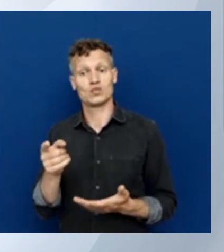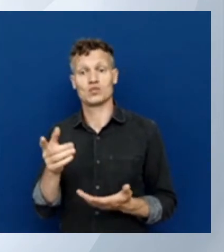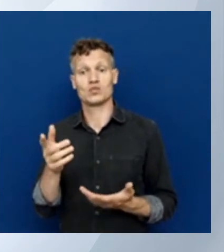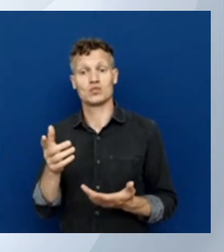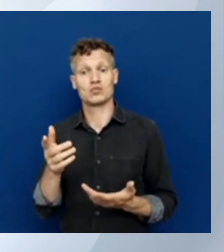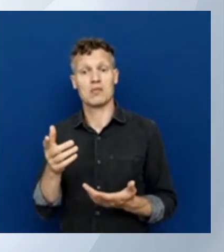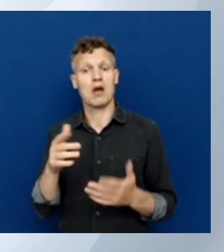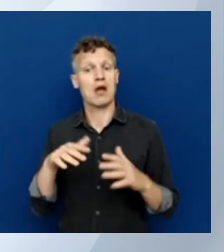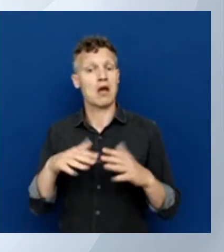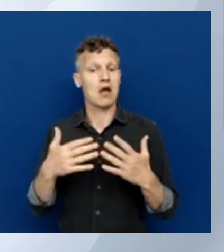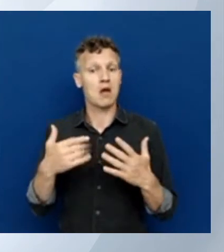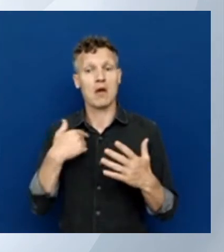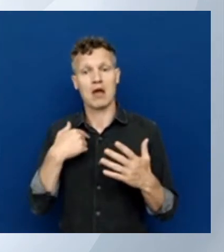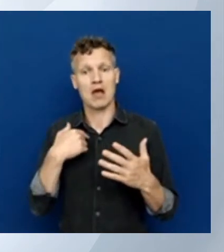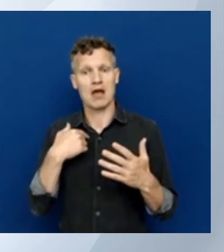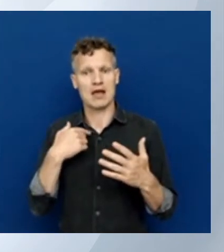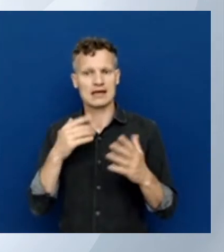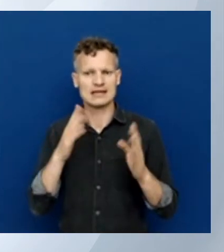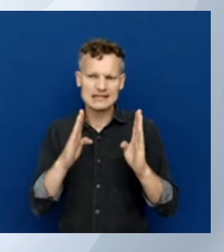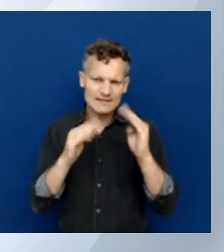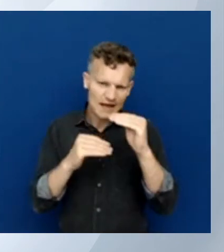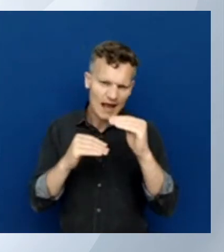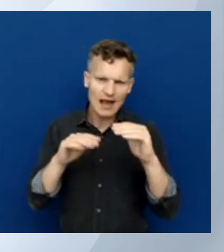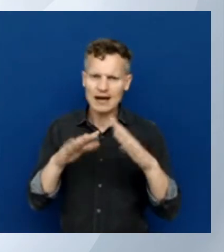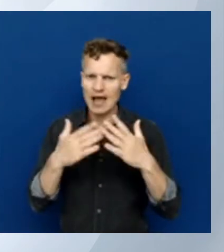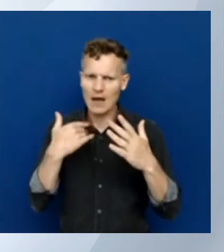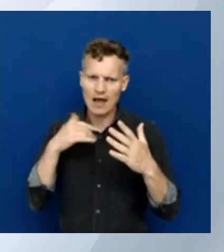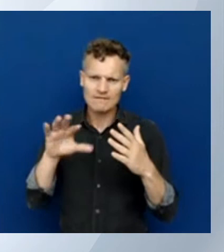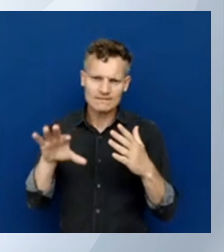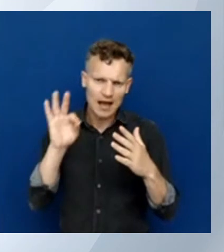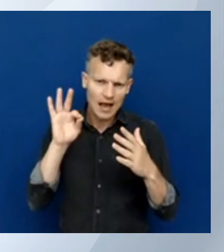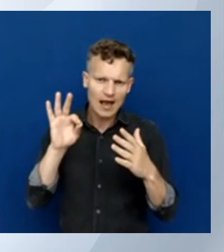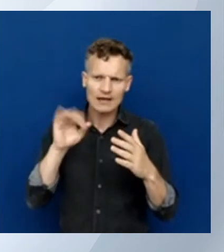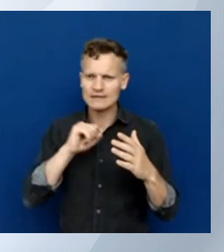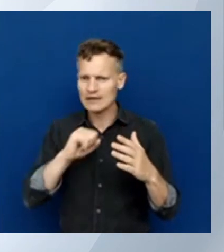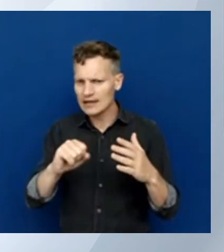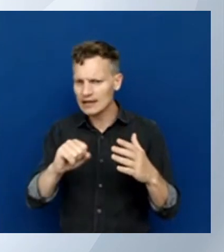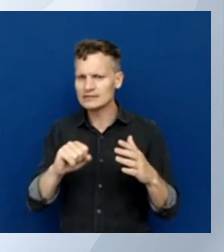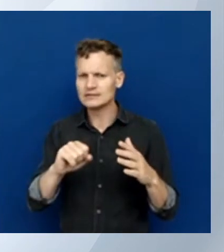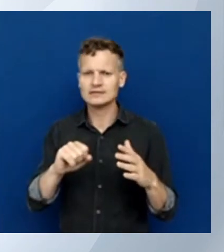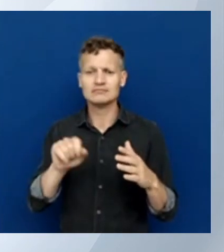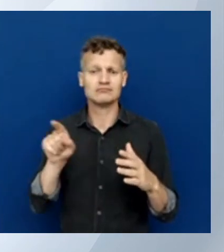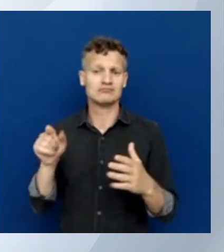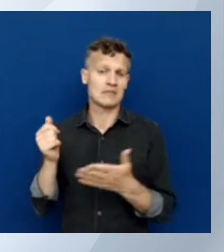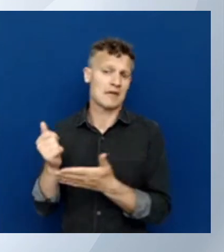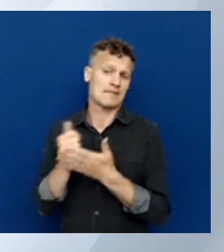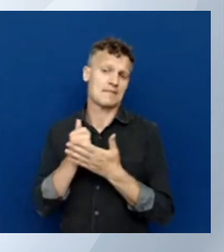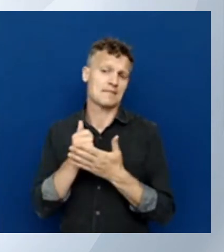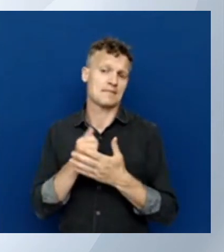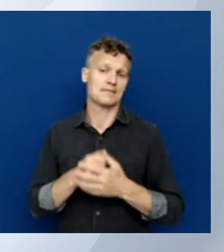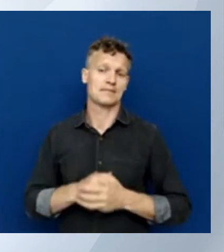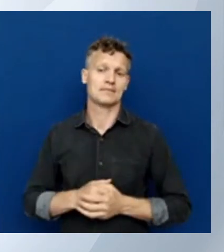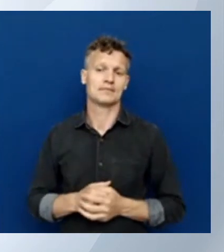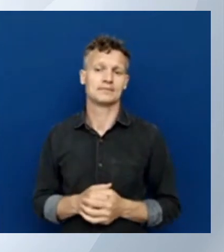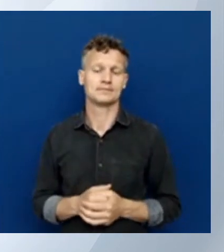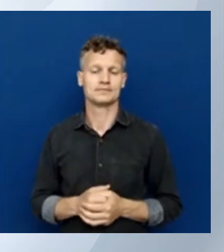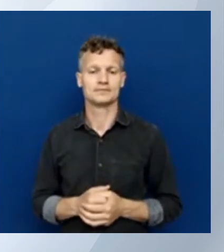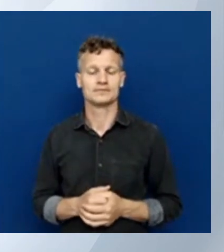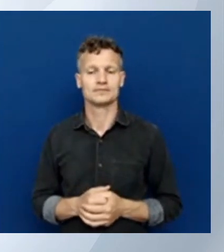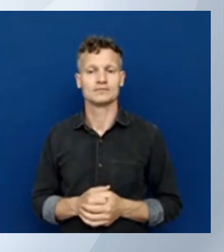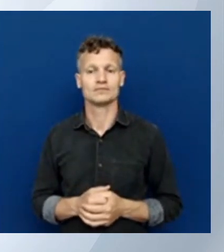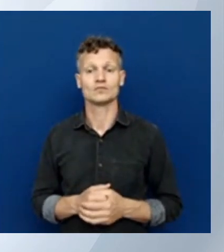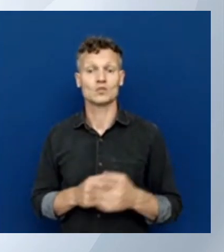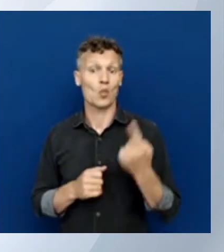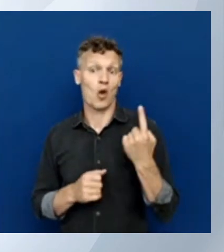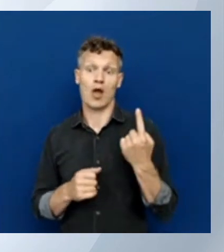find what that quickly? And one of my favorite things to where I always use this for is for a virtual machine to find